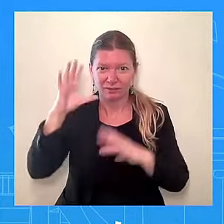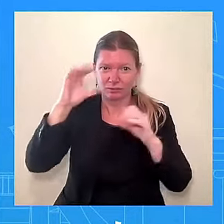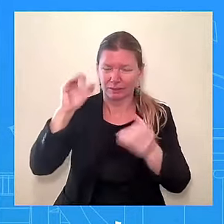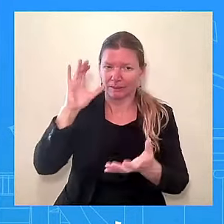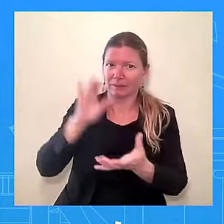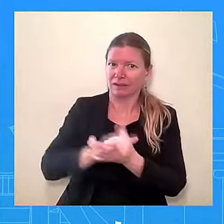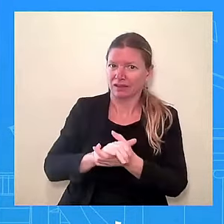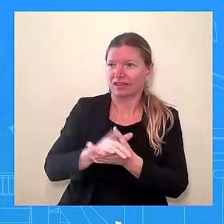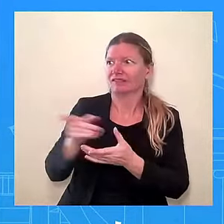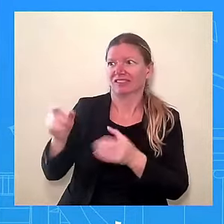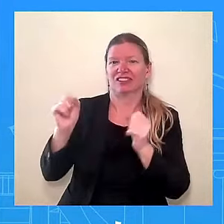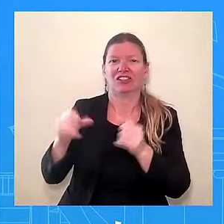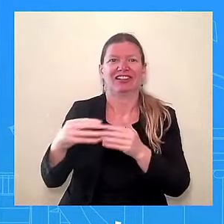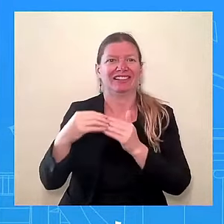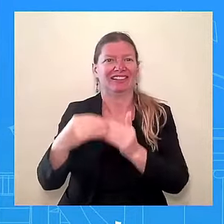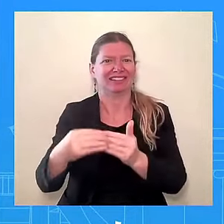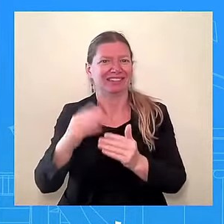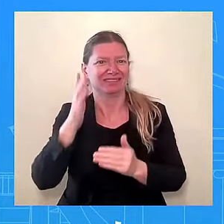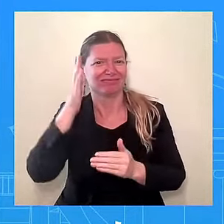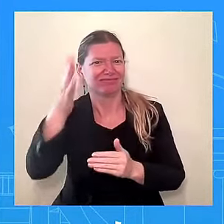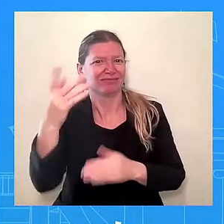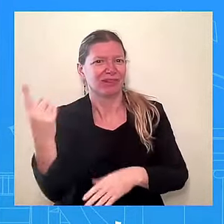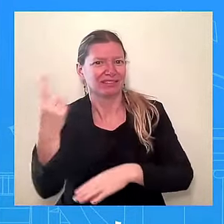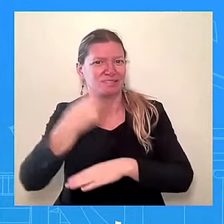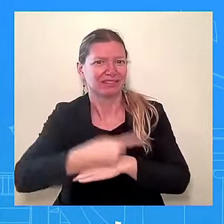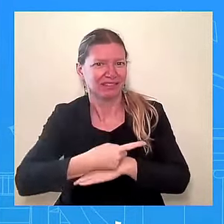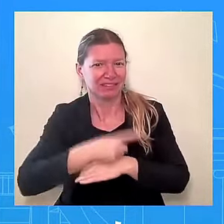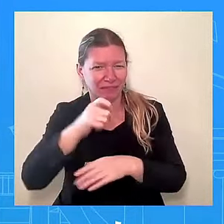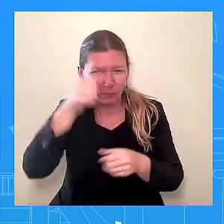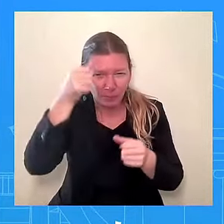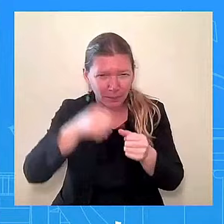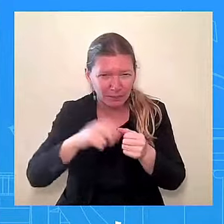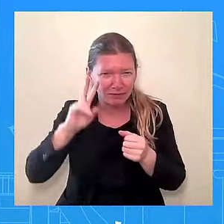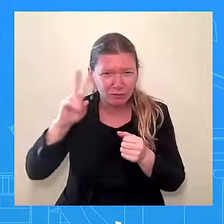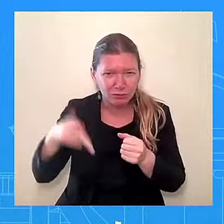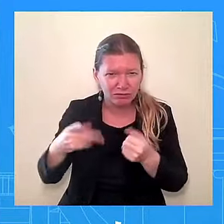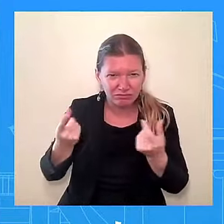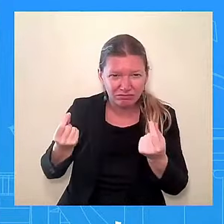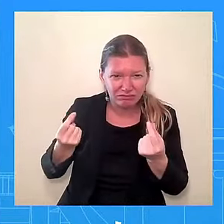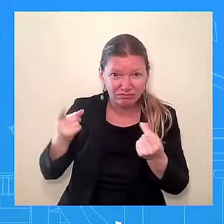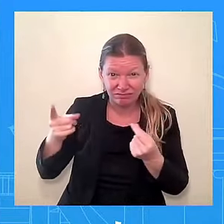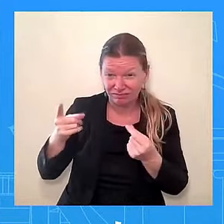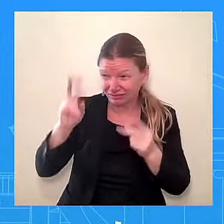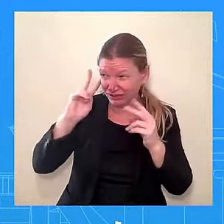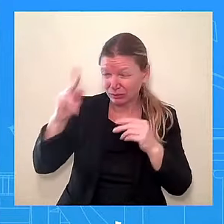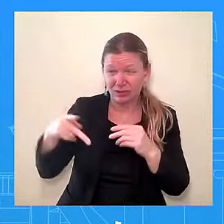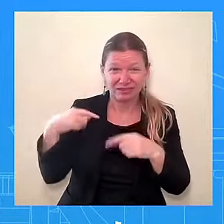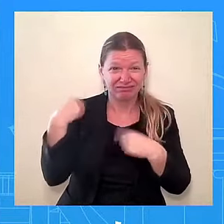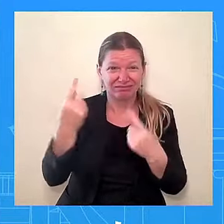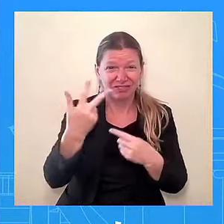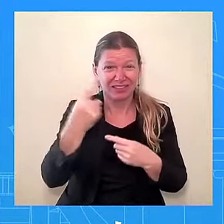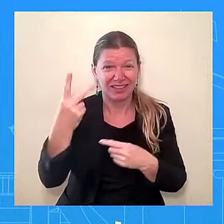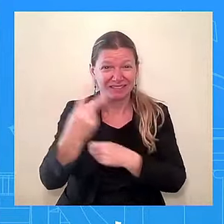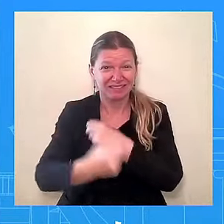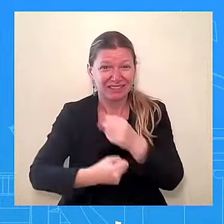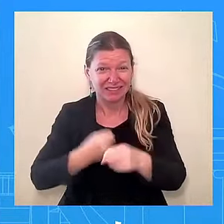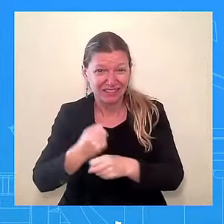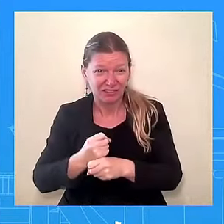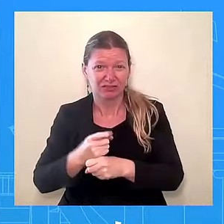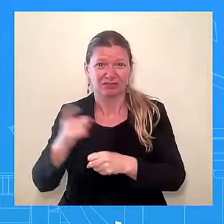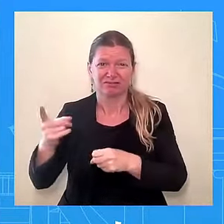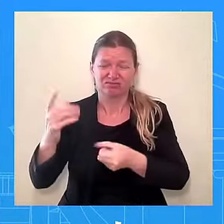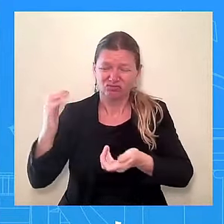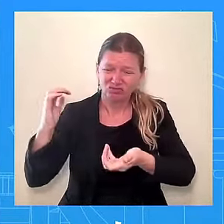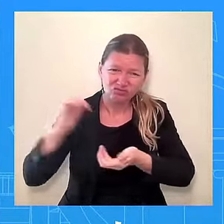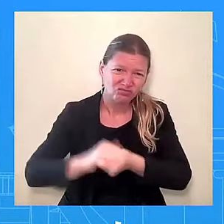who the Vice President is. She's been Vice President for almost three and a half years. She's helped be a partner in really big decisions that we've had to